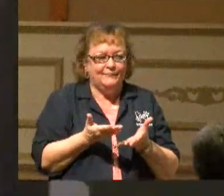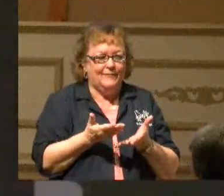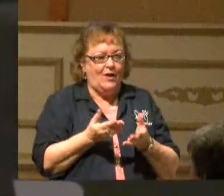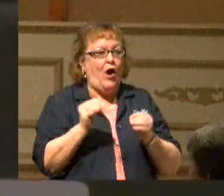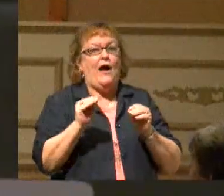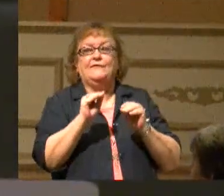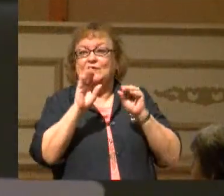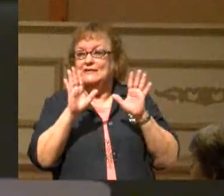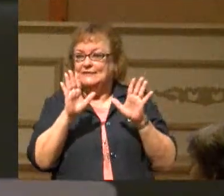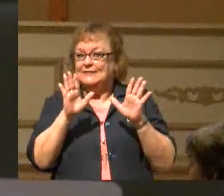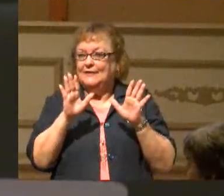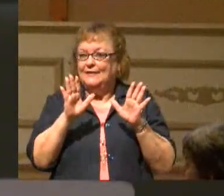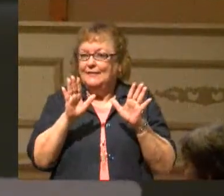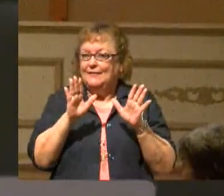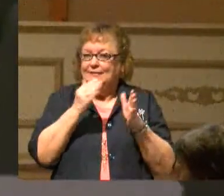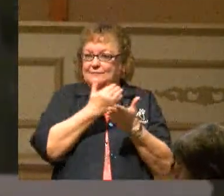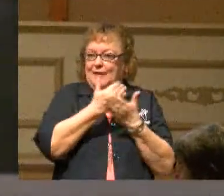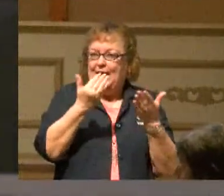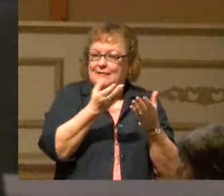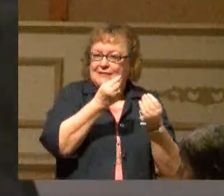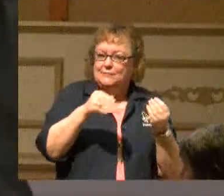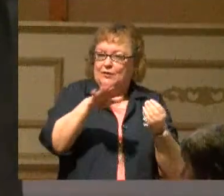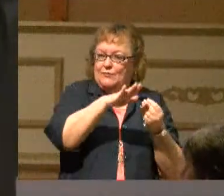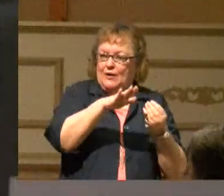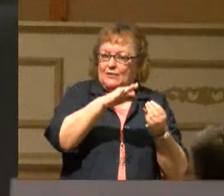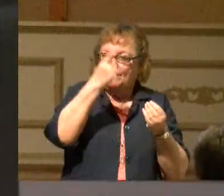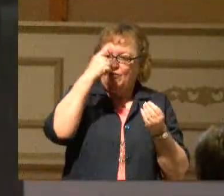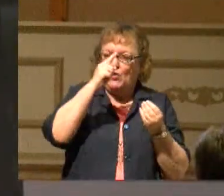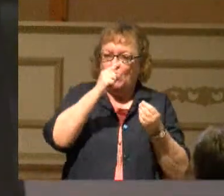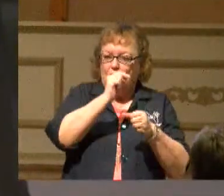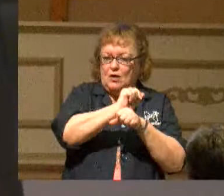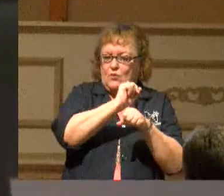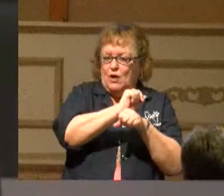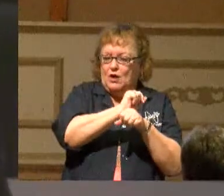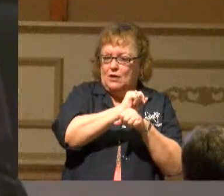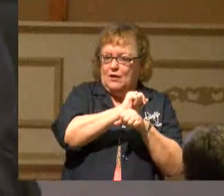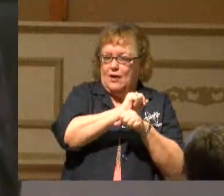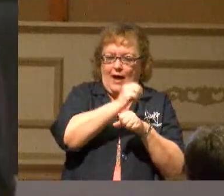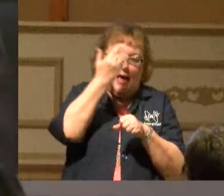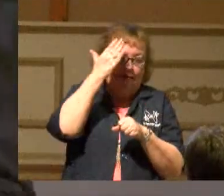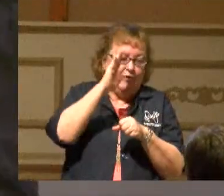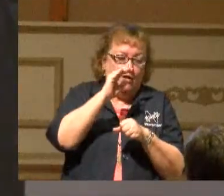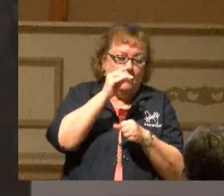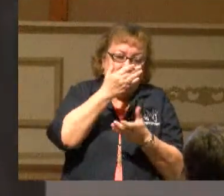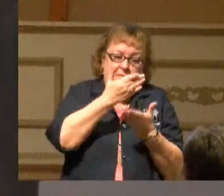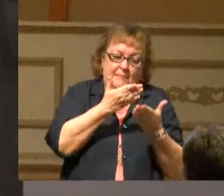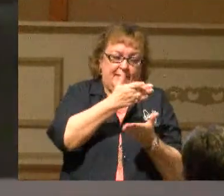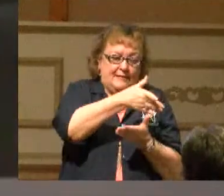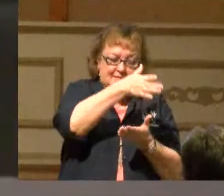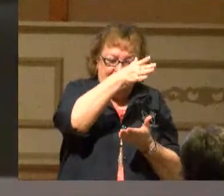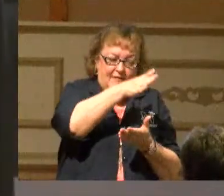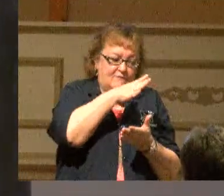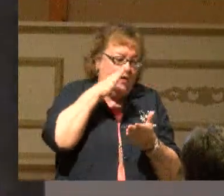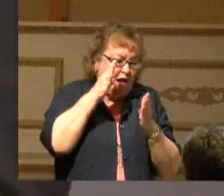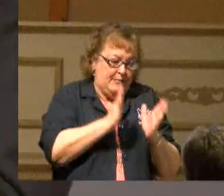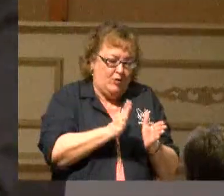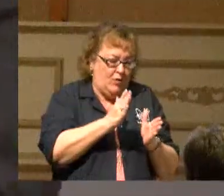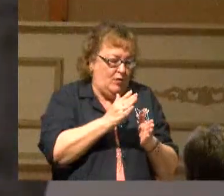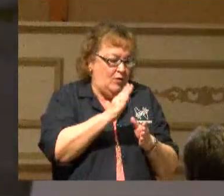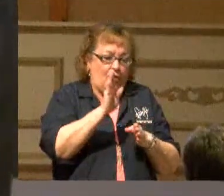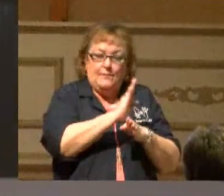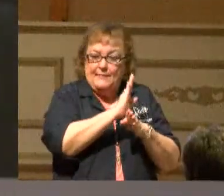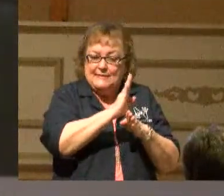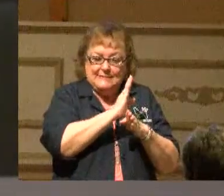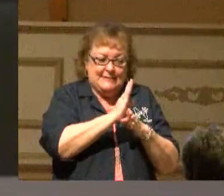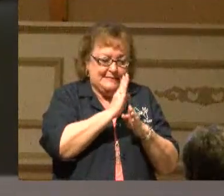Obviously, he's buying this piece of ground for his profession. I don't know if he's a farmer. I don't know if he's a businessman. He wants to flip